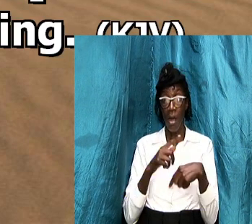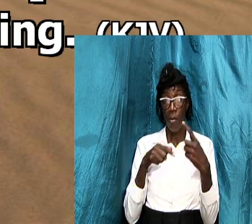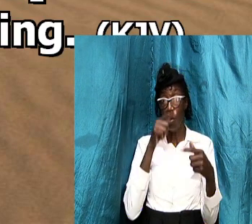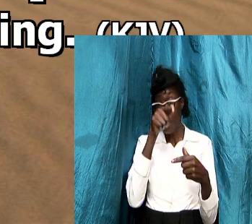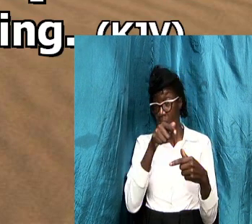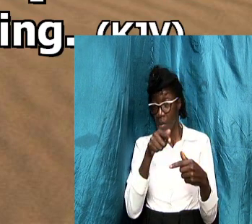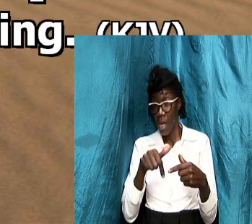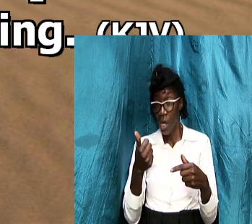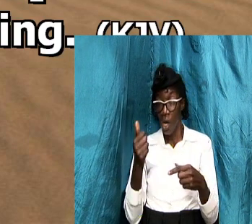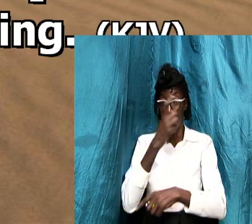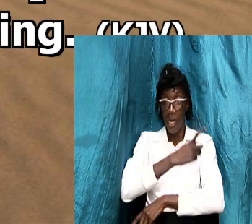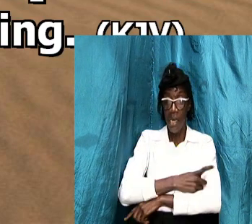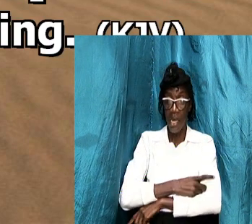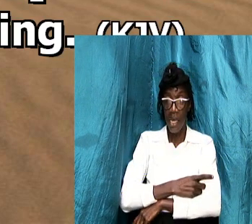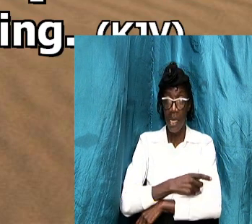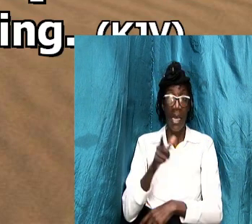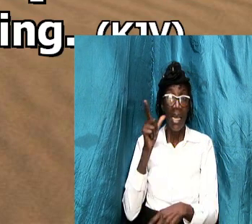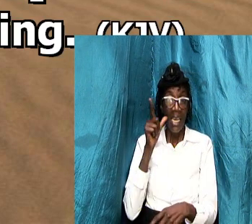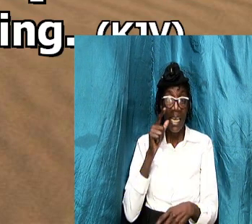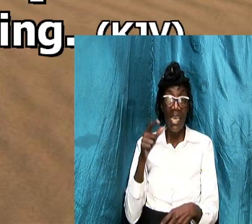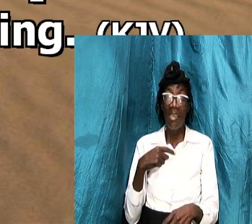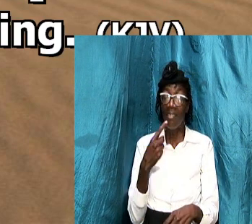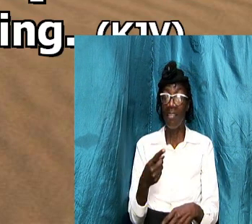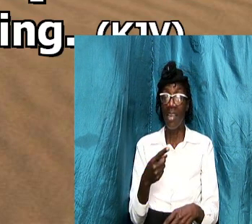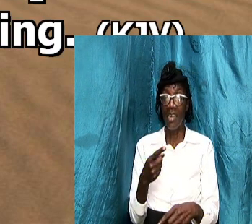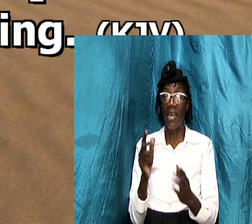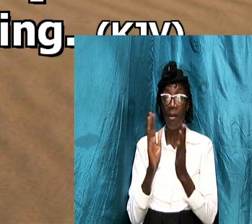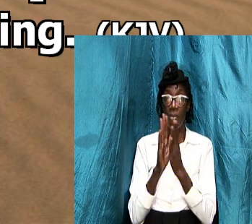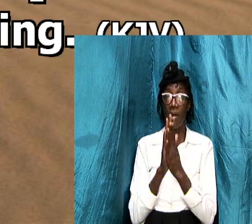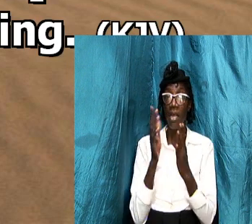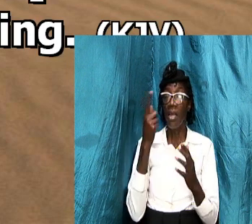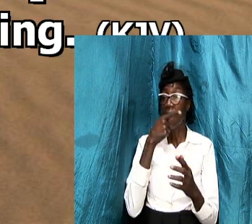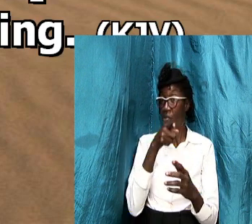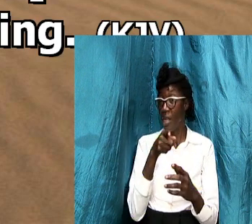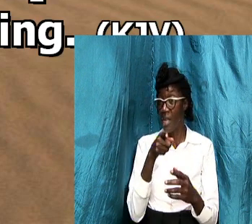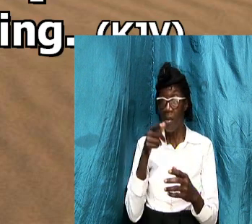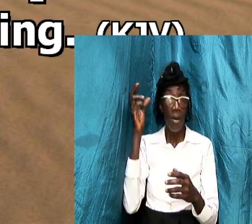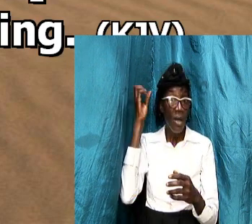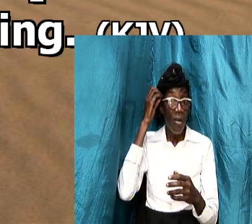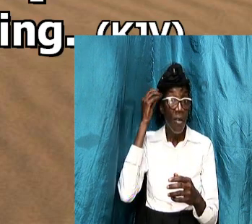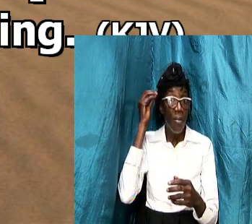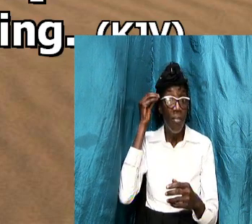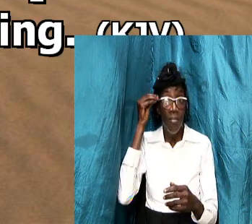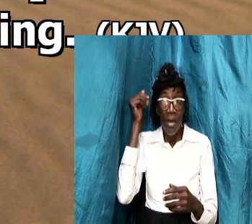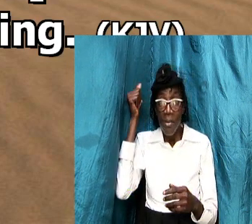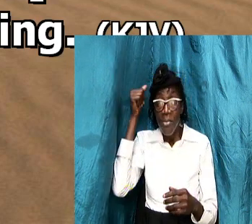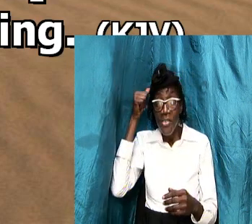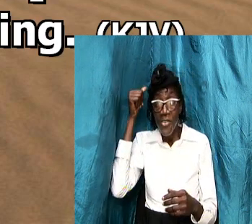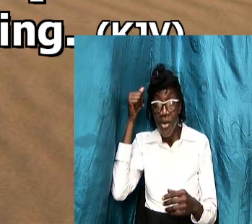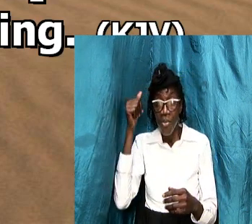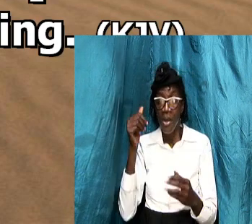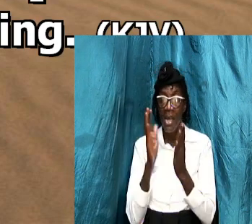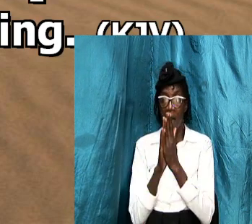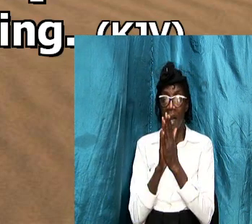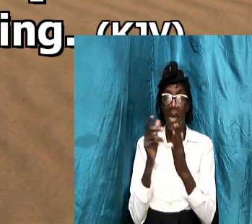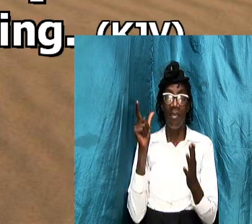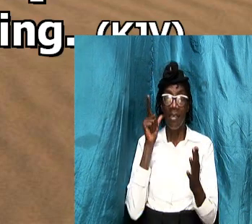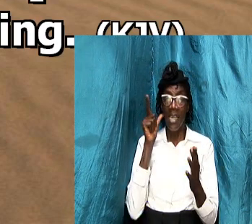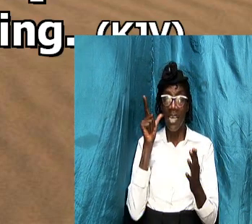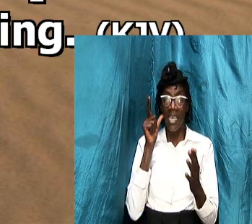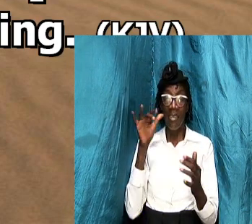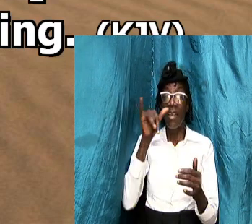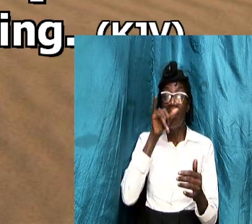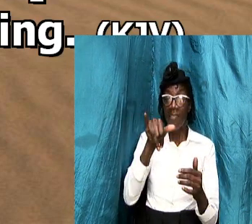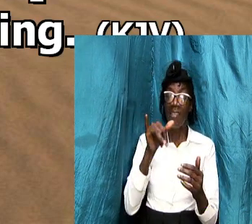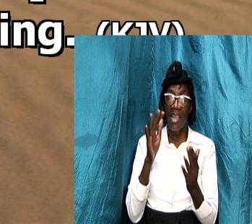ladies said that we're going to pray for me and i i asked the ladies please still pray for me even as we